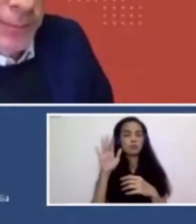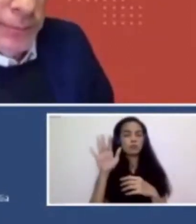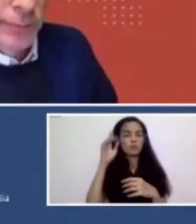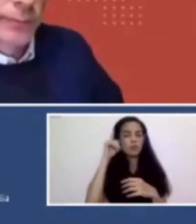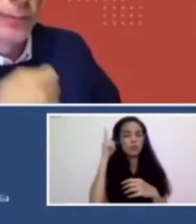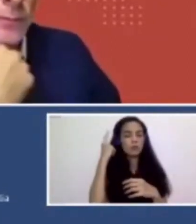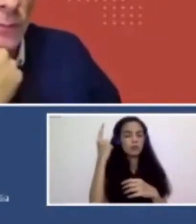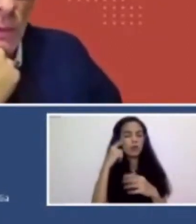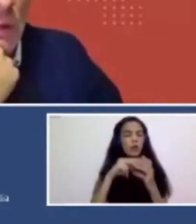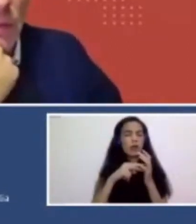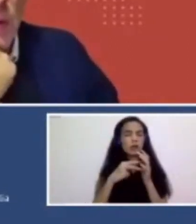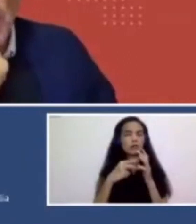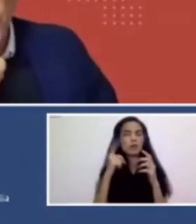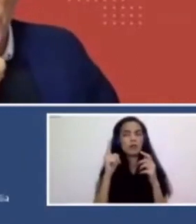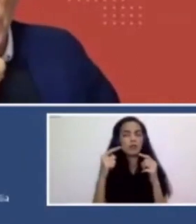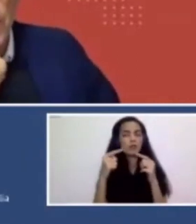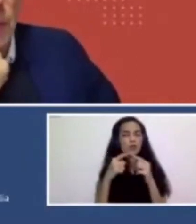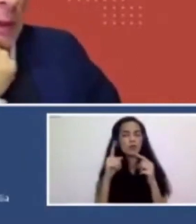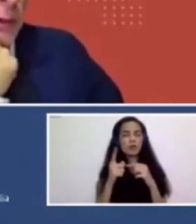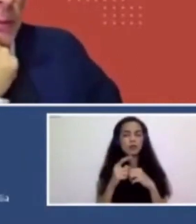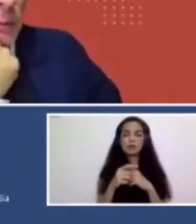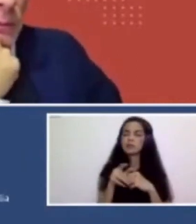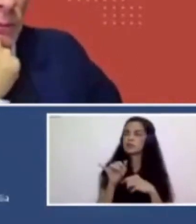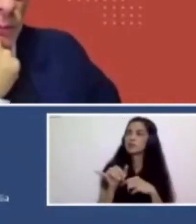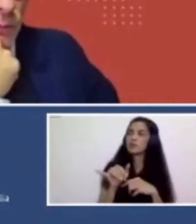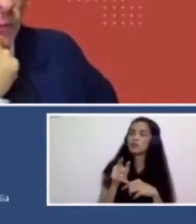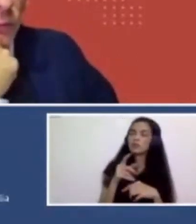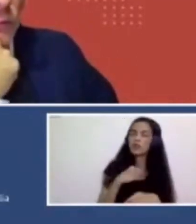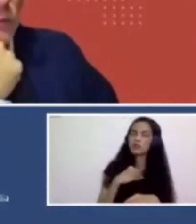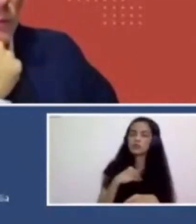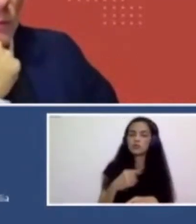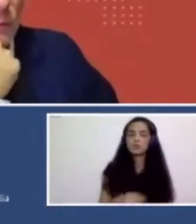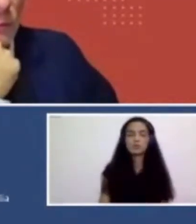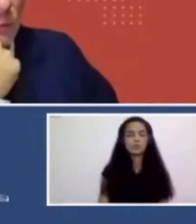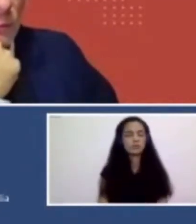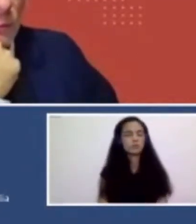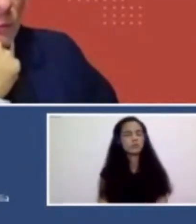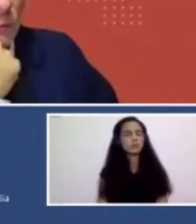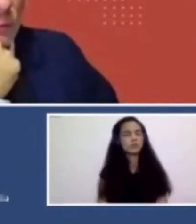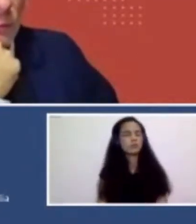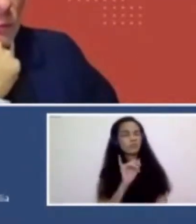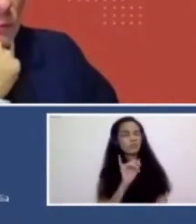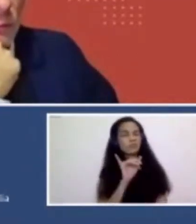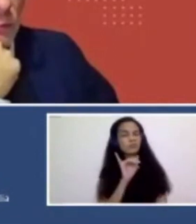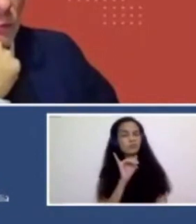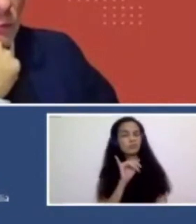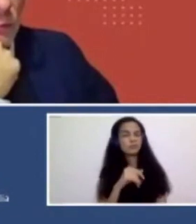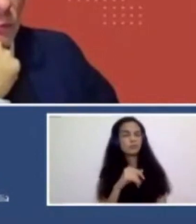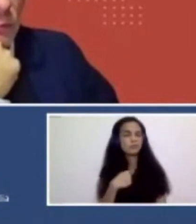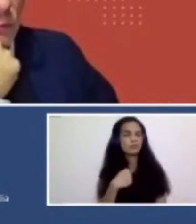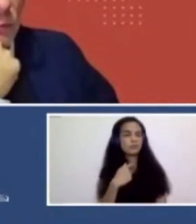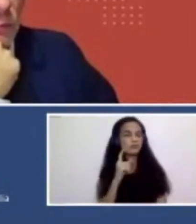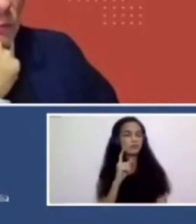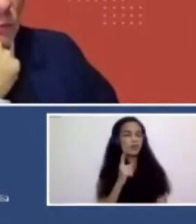agenda with that. Yeah, that's Yeah. Yeah. Well, I have, uh, I